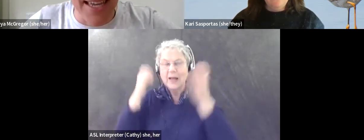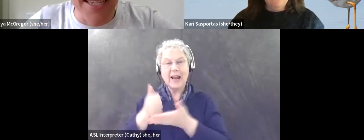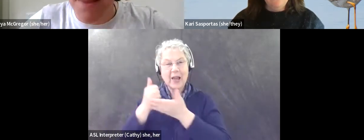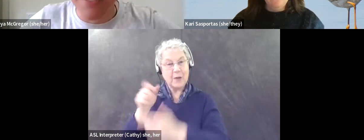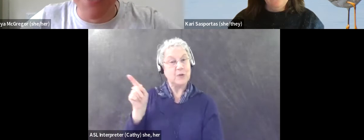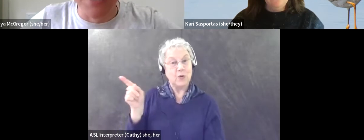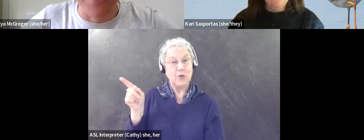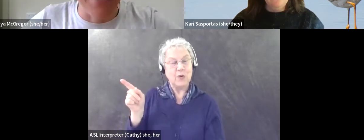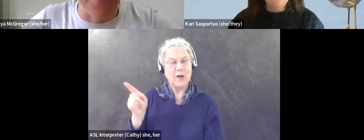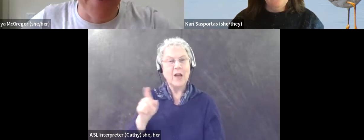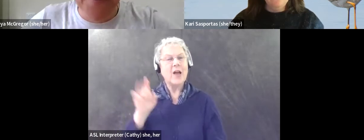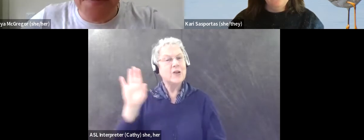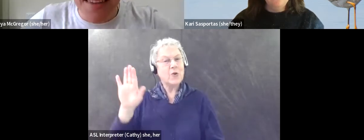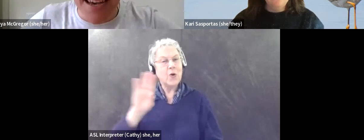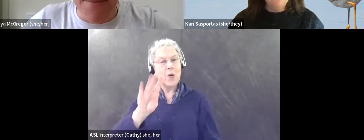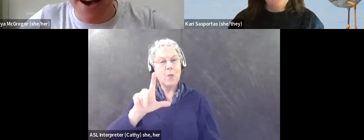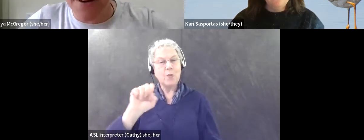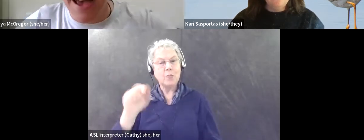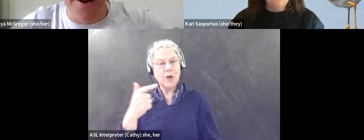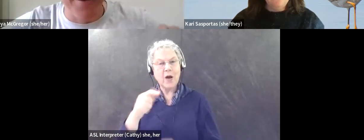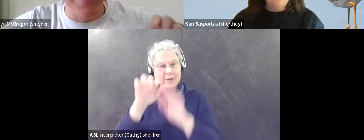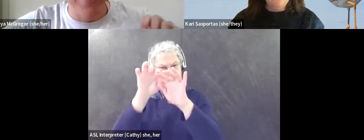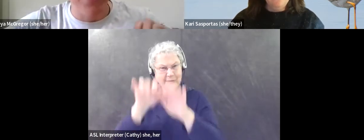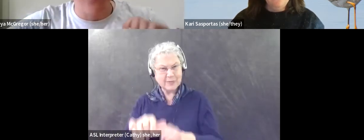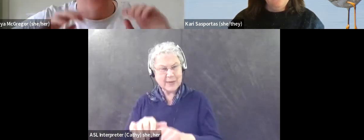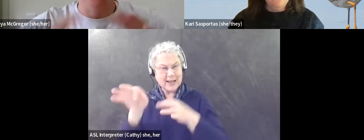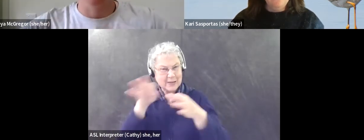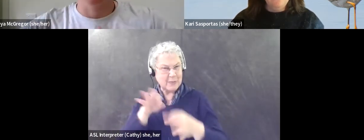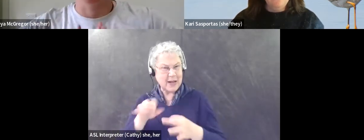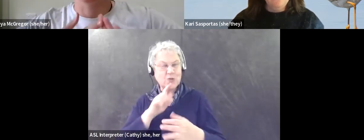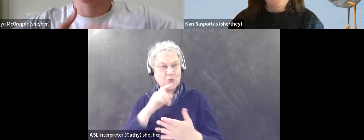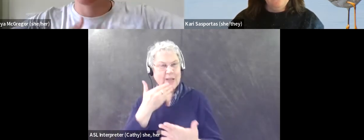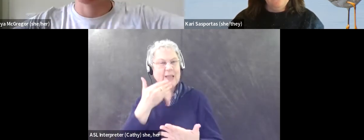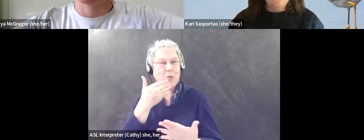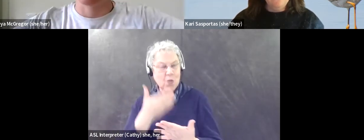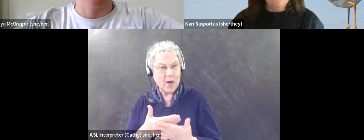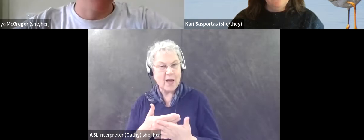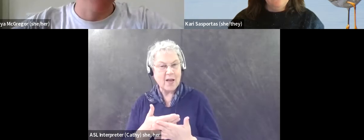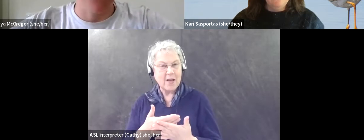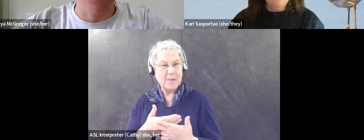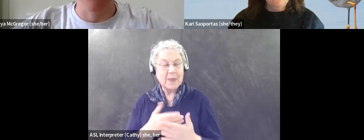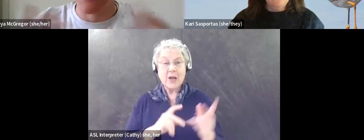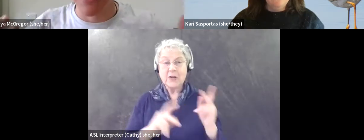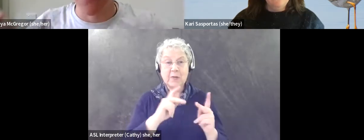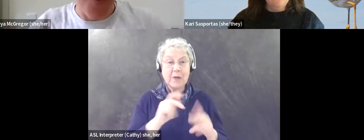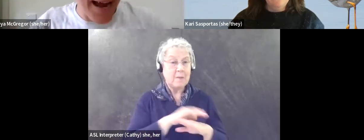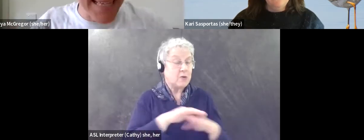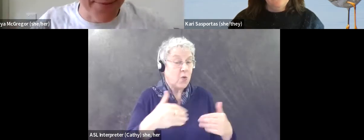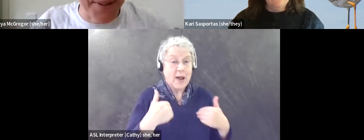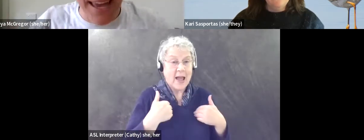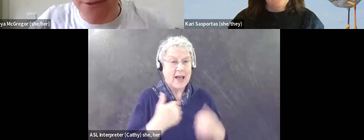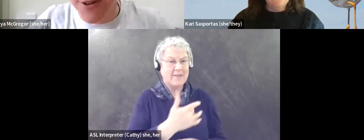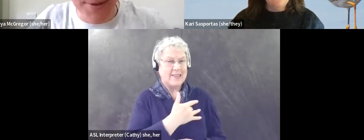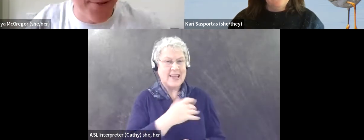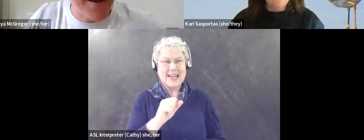it explains it really, really well, how folks who don't have these sensory sensitivities might think, why